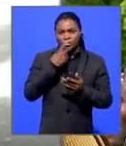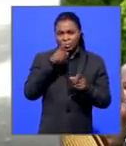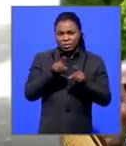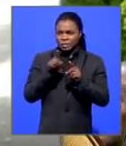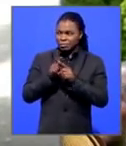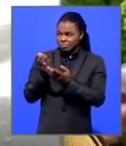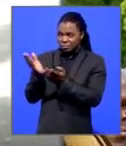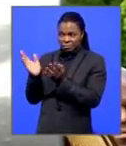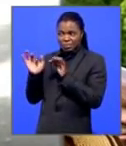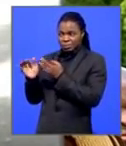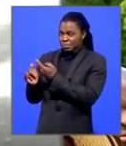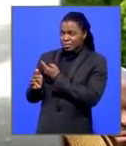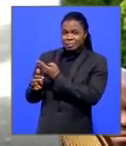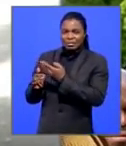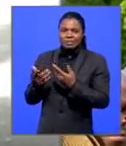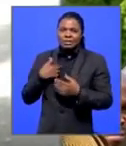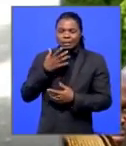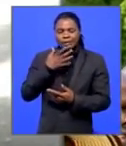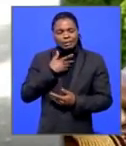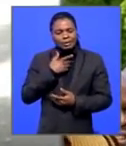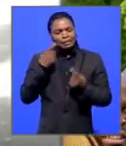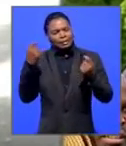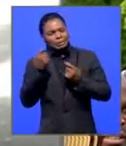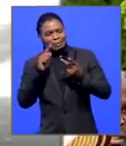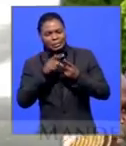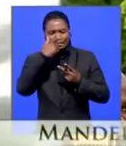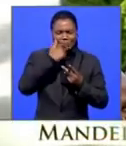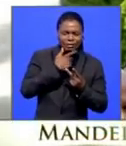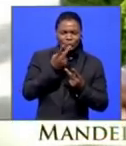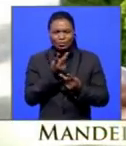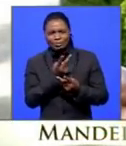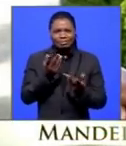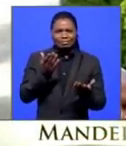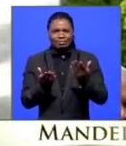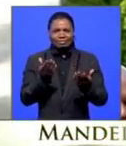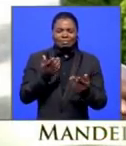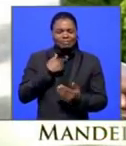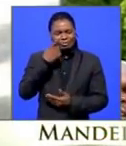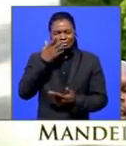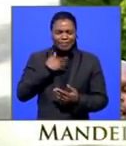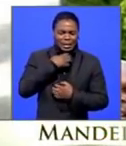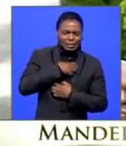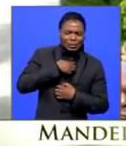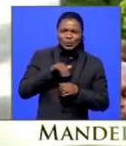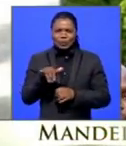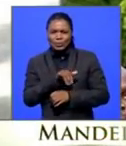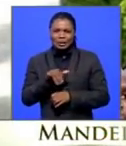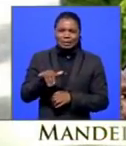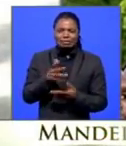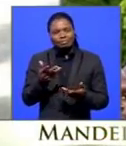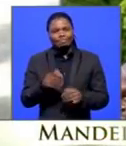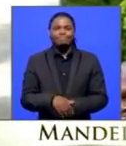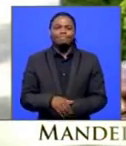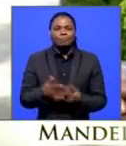hear in the background, mean, just people are torn between grief and celebration. And it's it's a bit difficult to know which emotion to to have.